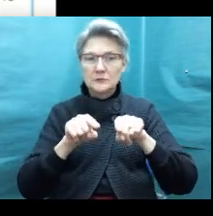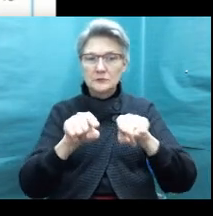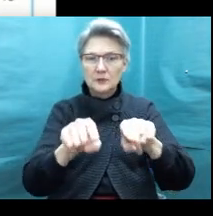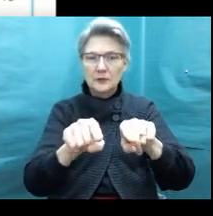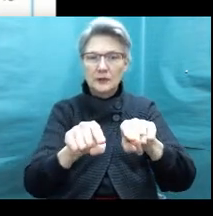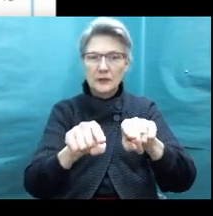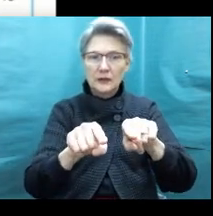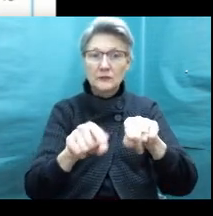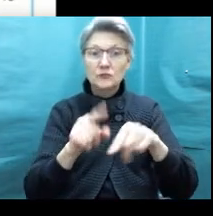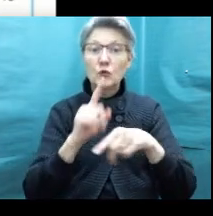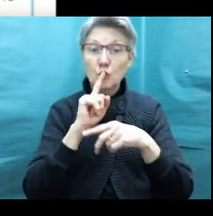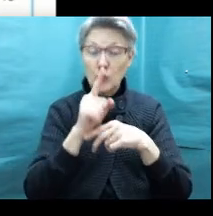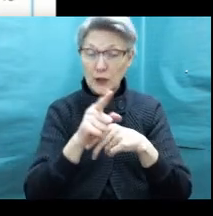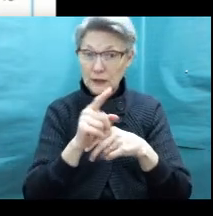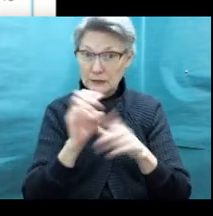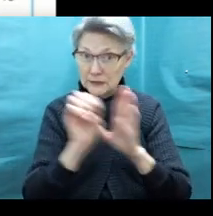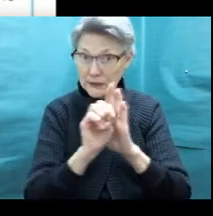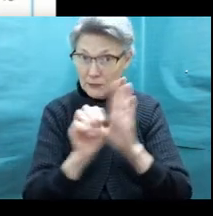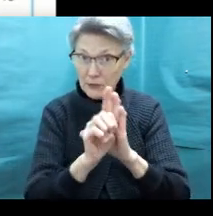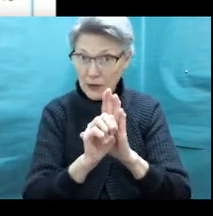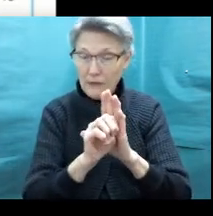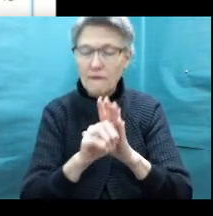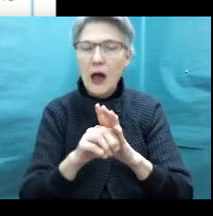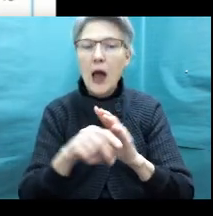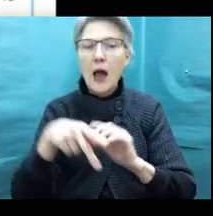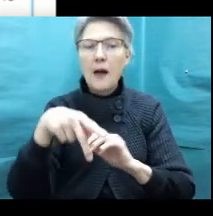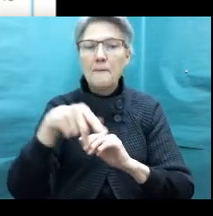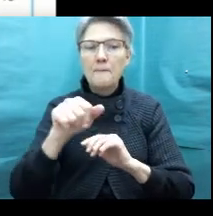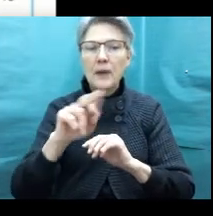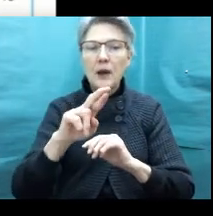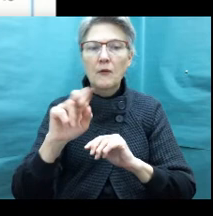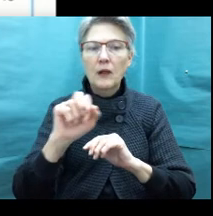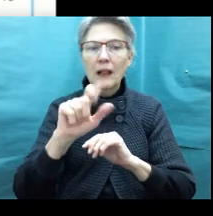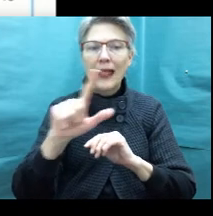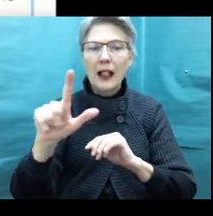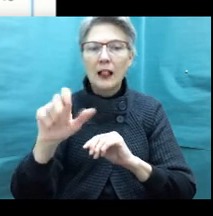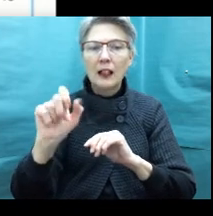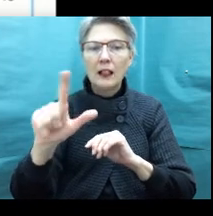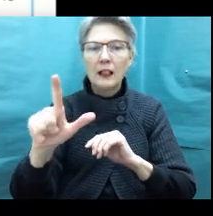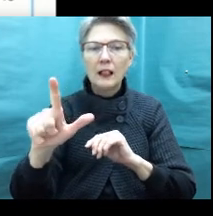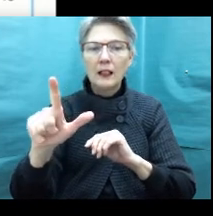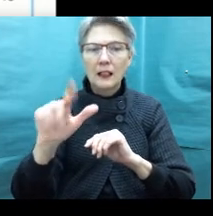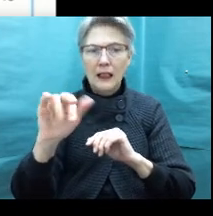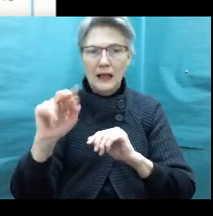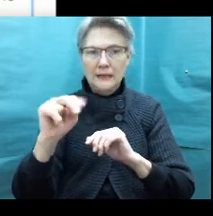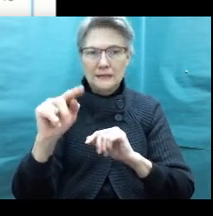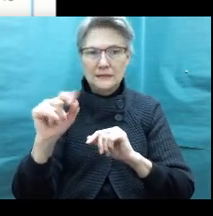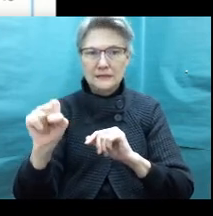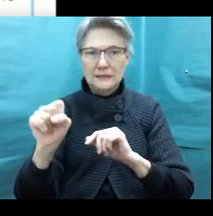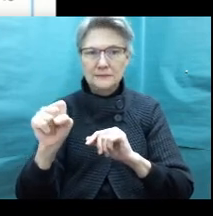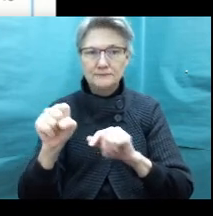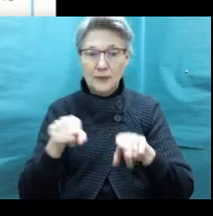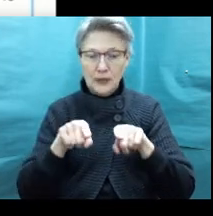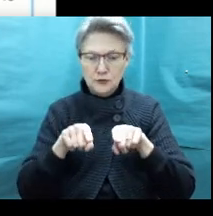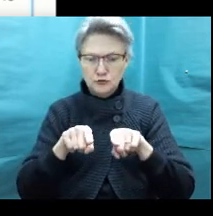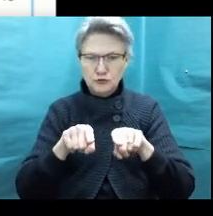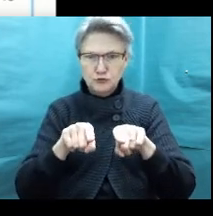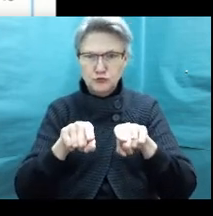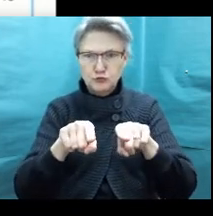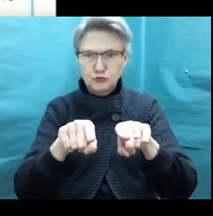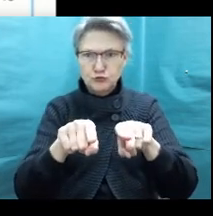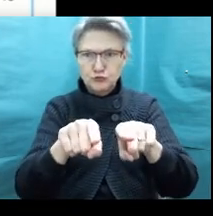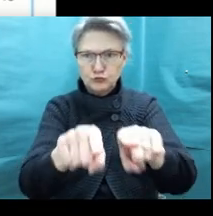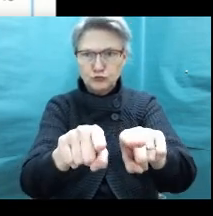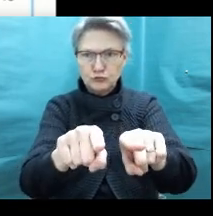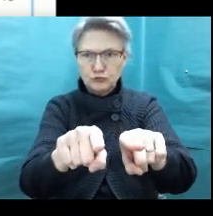a real life example of parallel lines. And parallel lines are lines in a plane that are always the